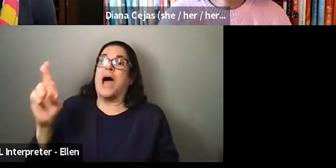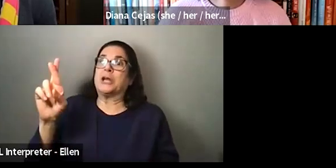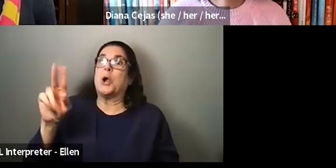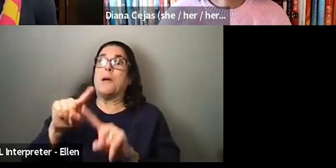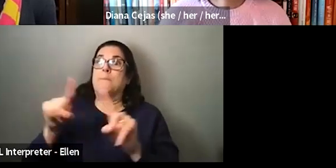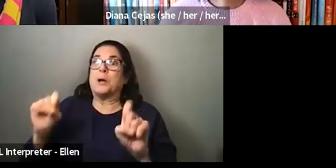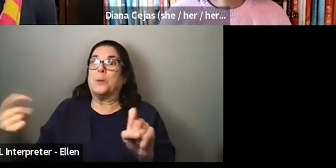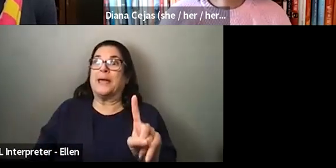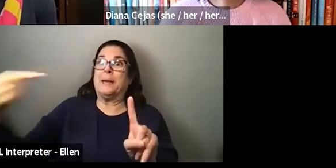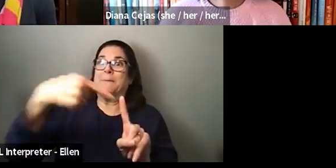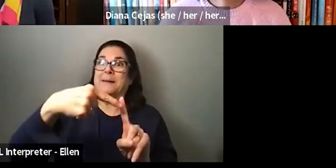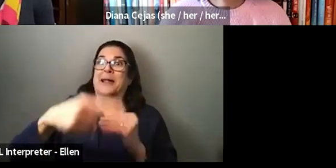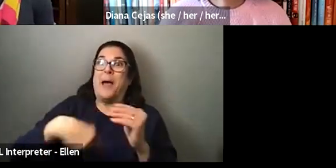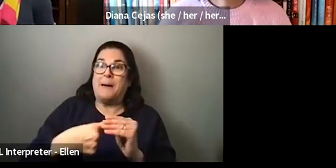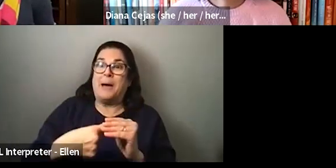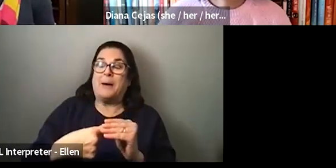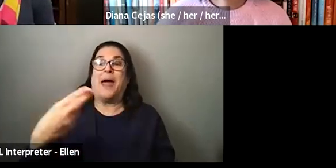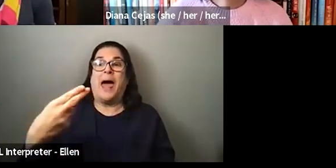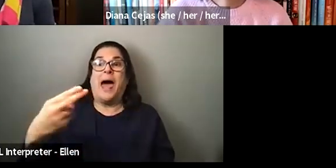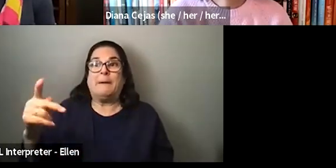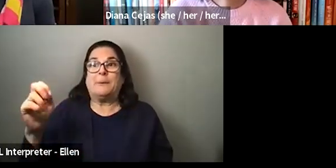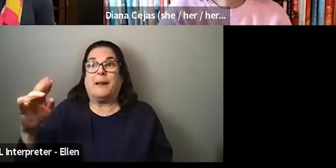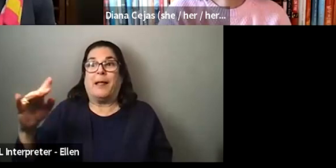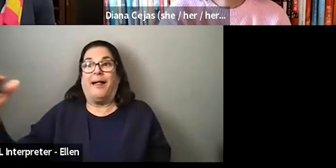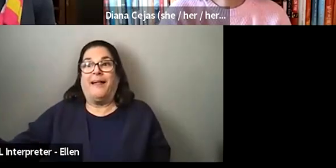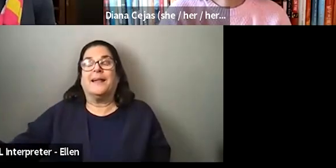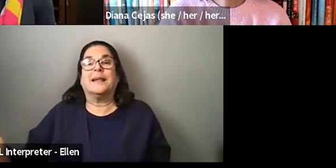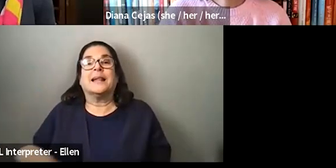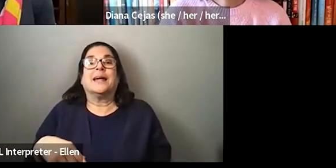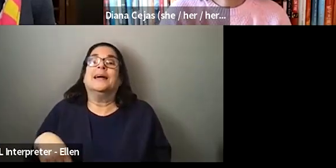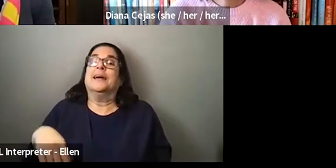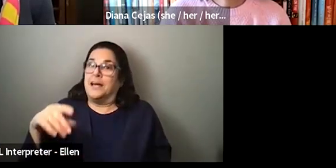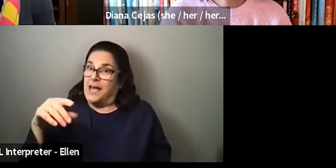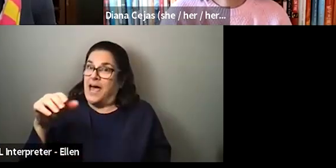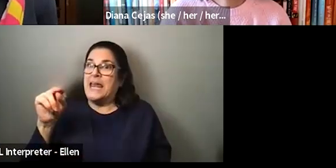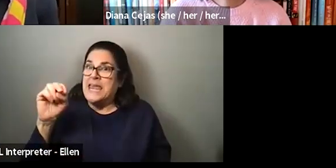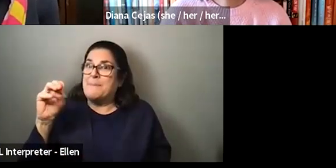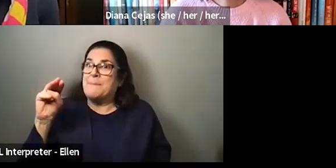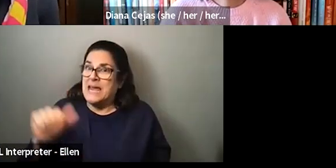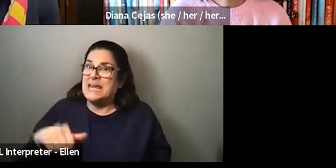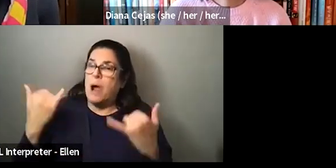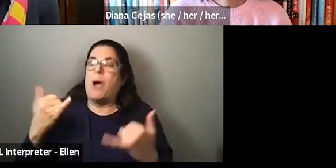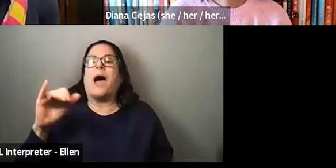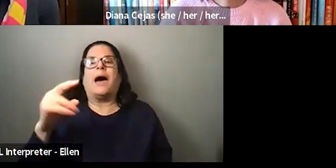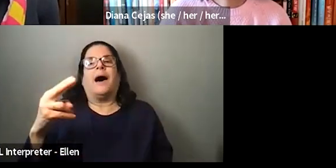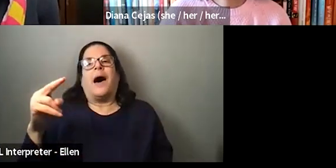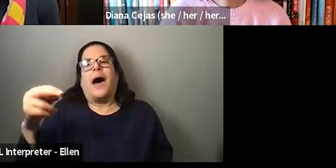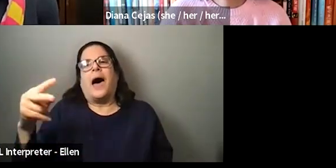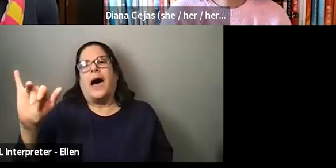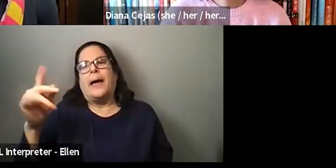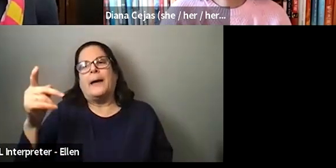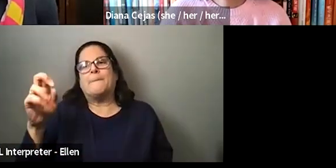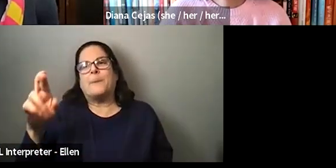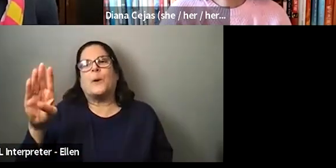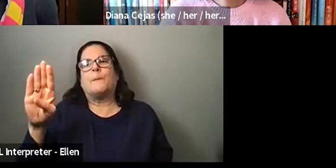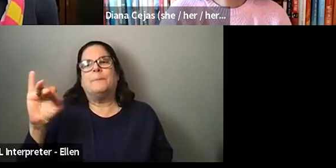hyperbilirubinemia? I would really like to learn about hyperbilirubinemia now. Um, so those are just some examples of things